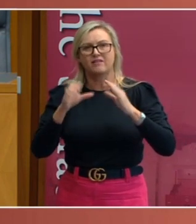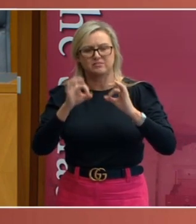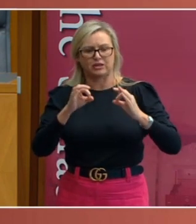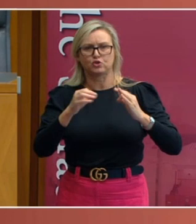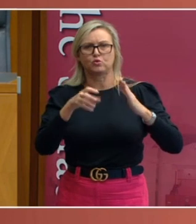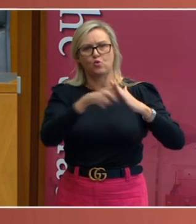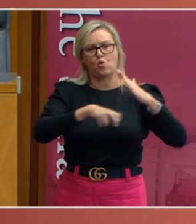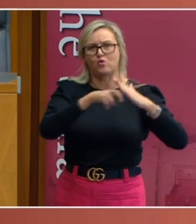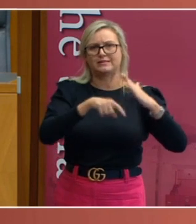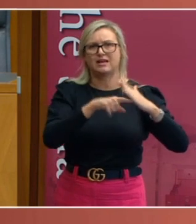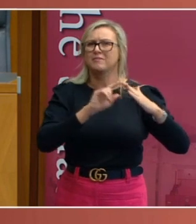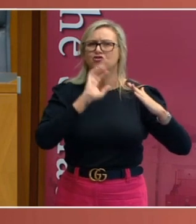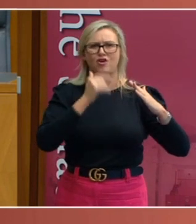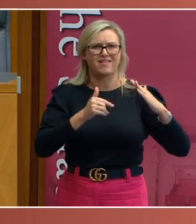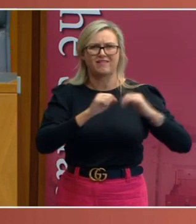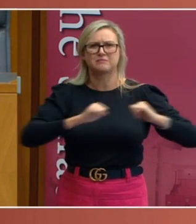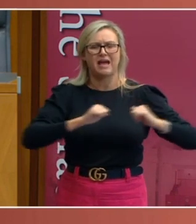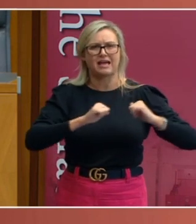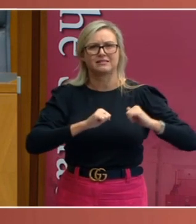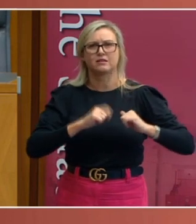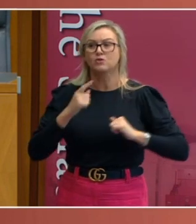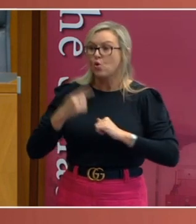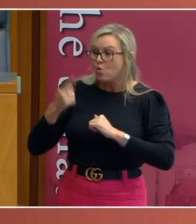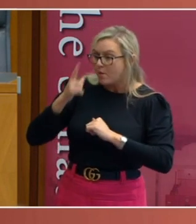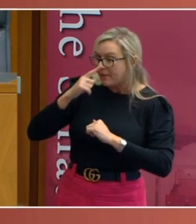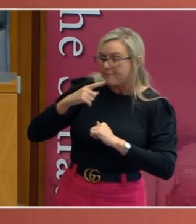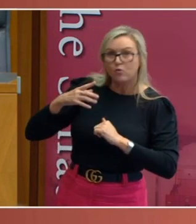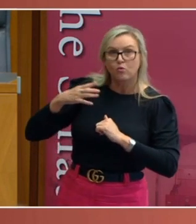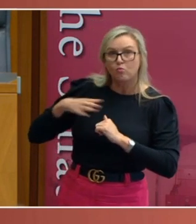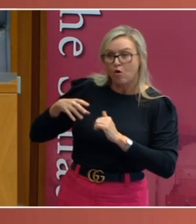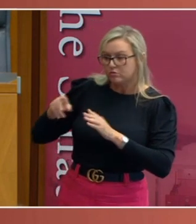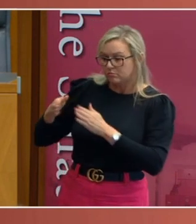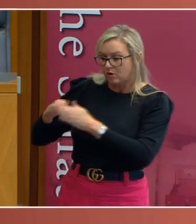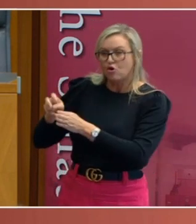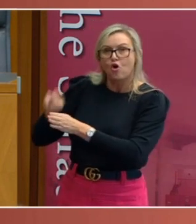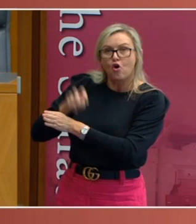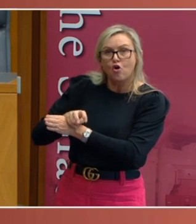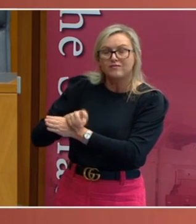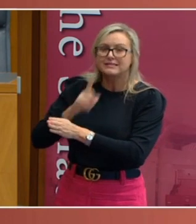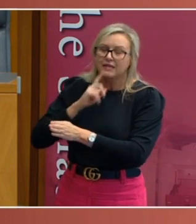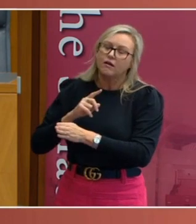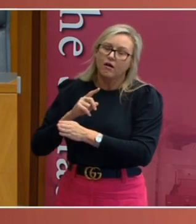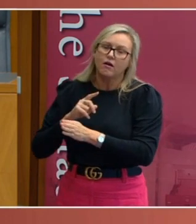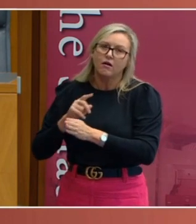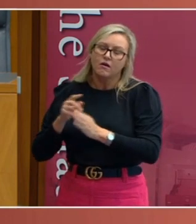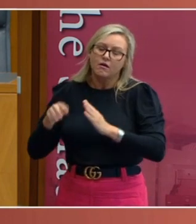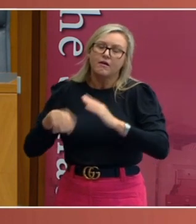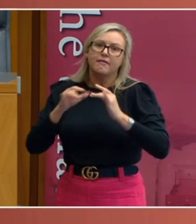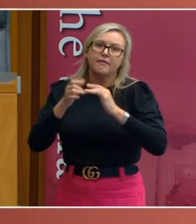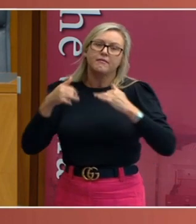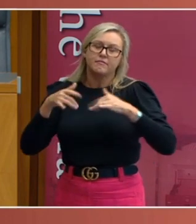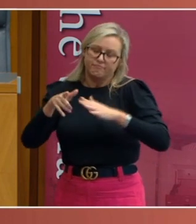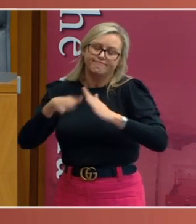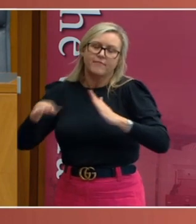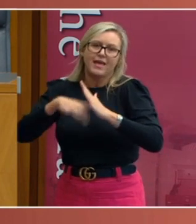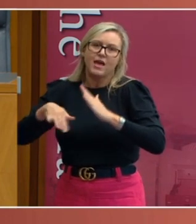So, they were told to come on to the land near the quarantine station at North Head and set up camps and